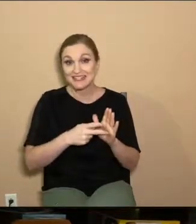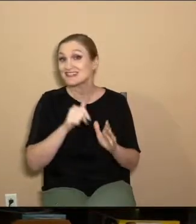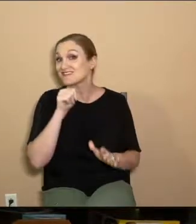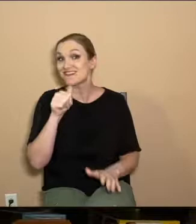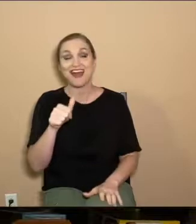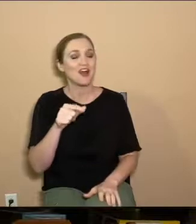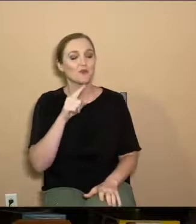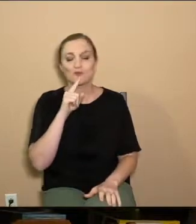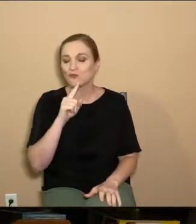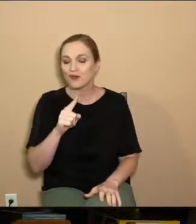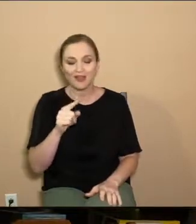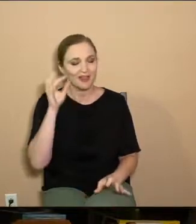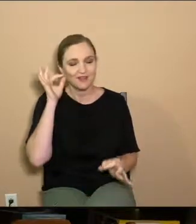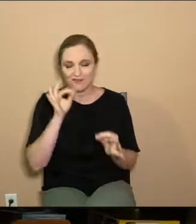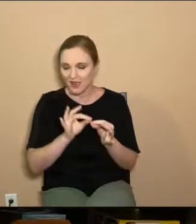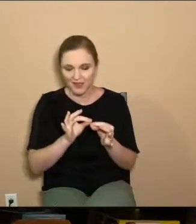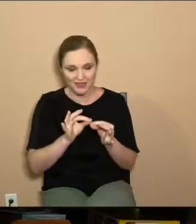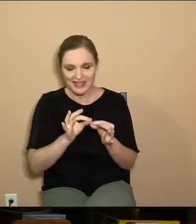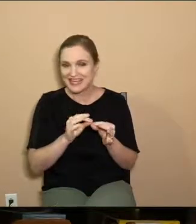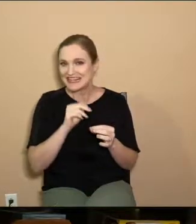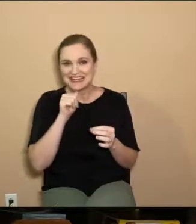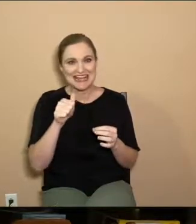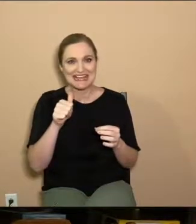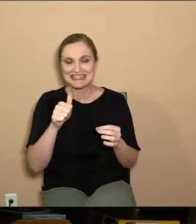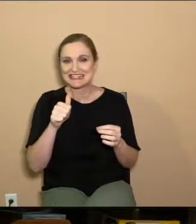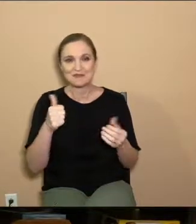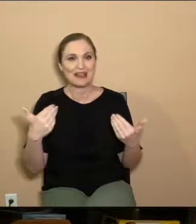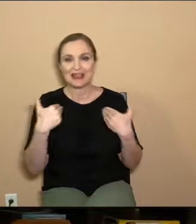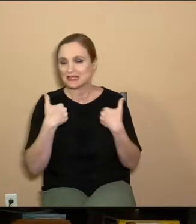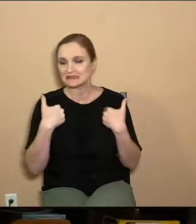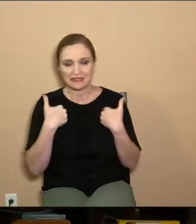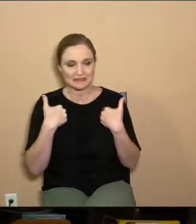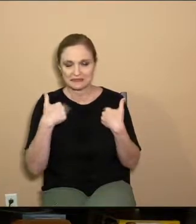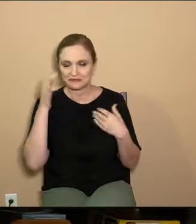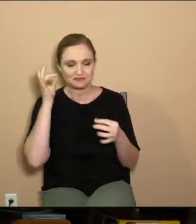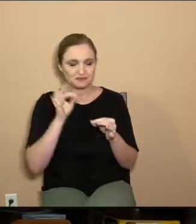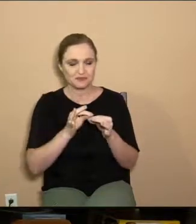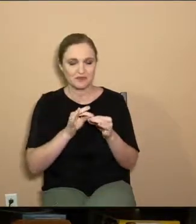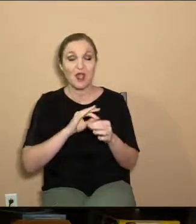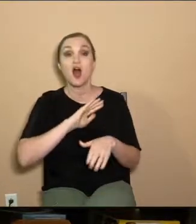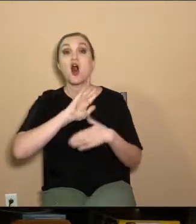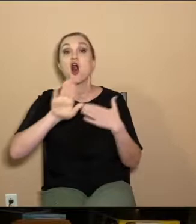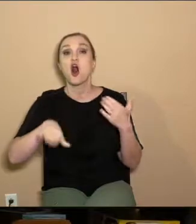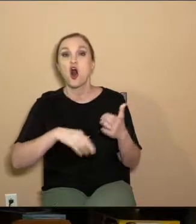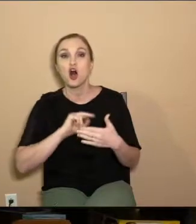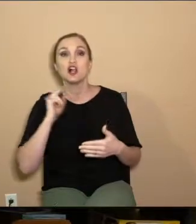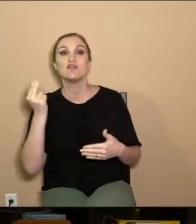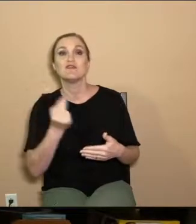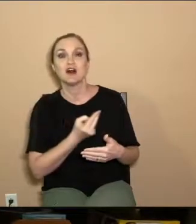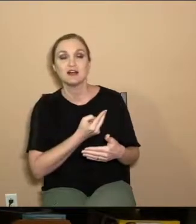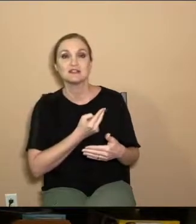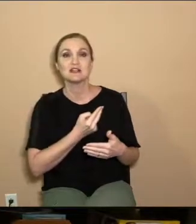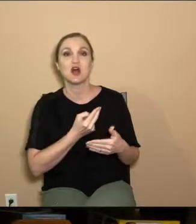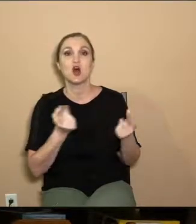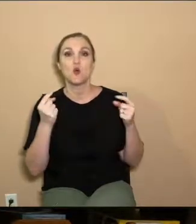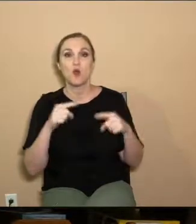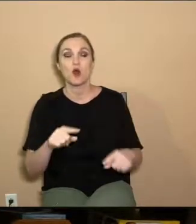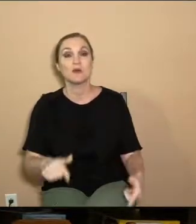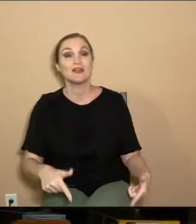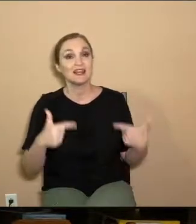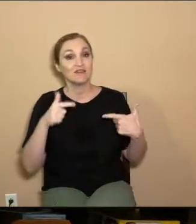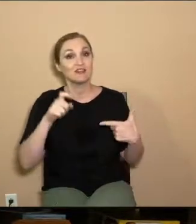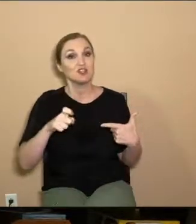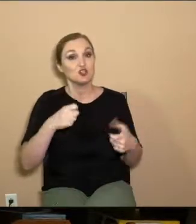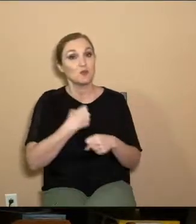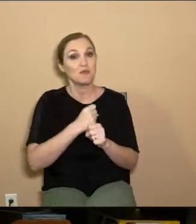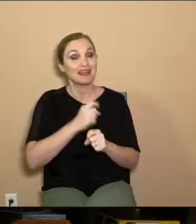faith. It doesn't really exist. You know, all of us, as we go through this life, we have to make